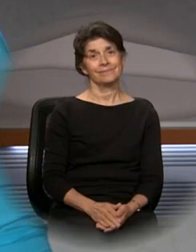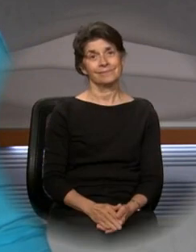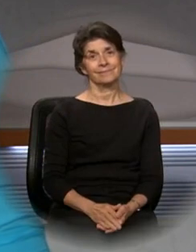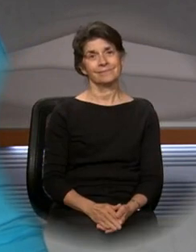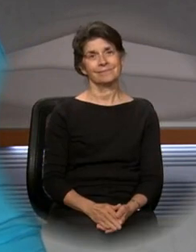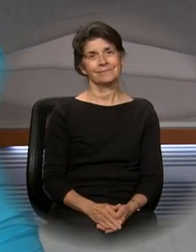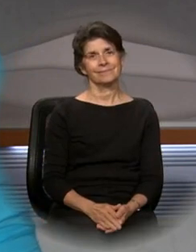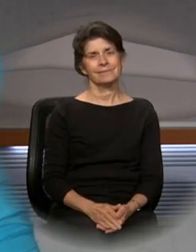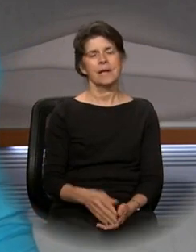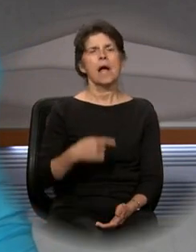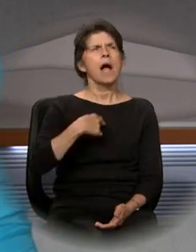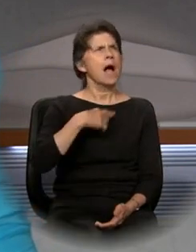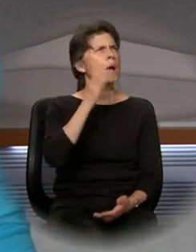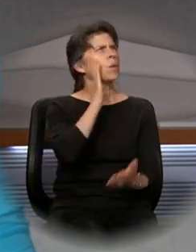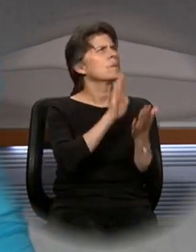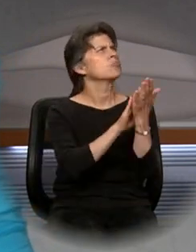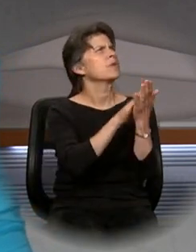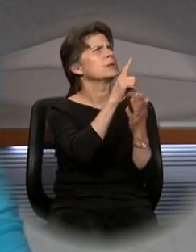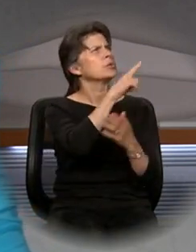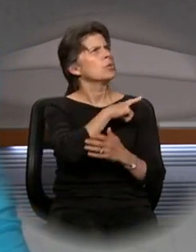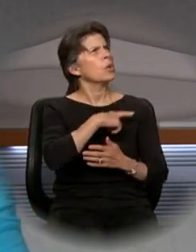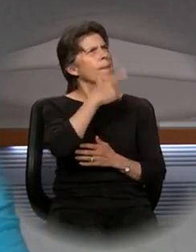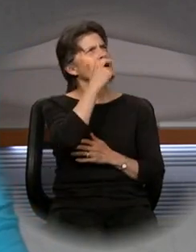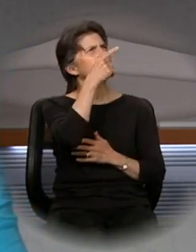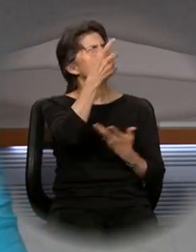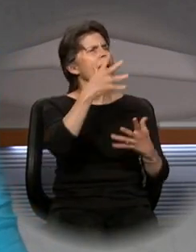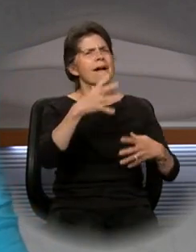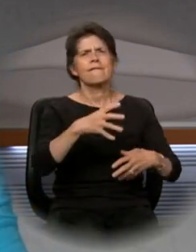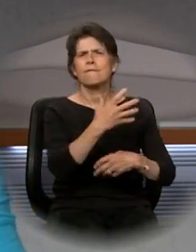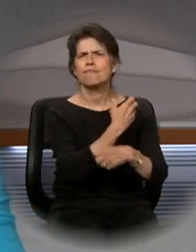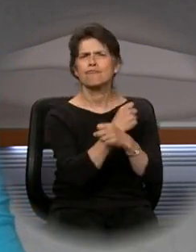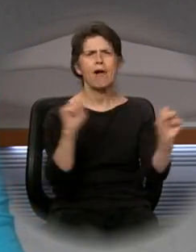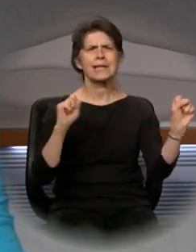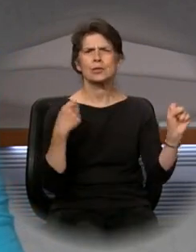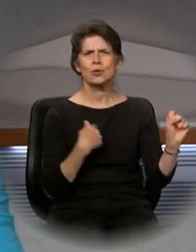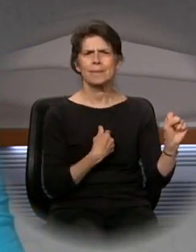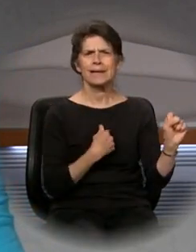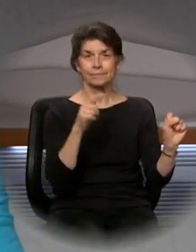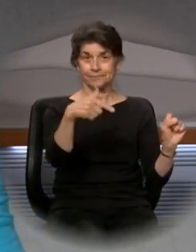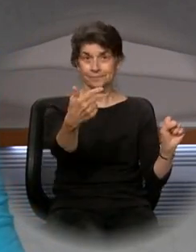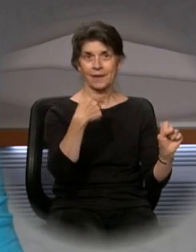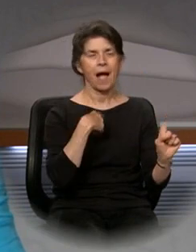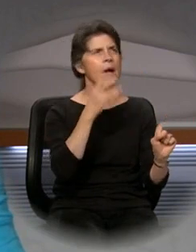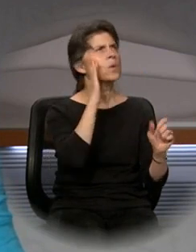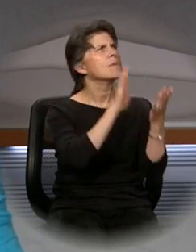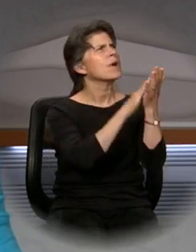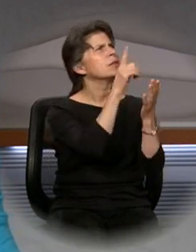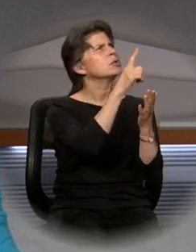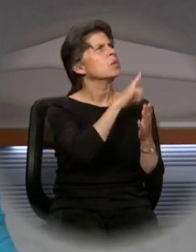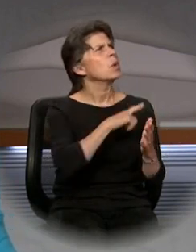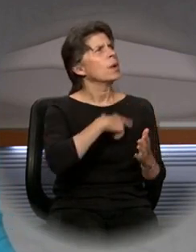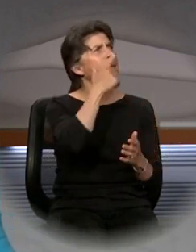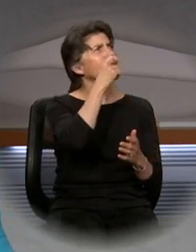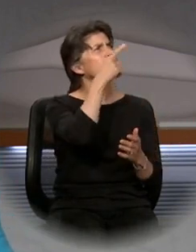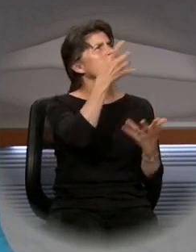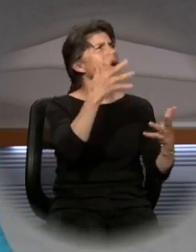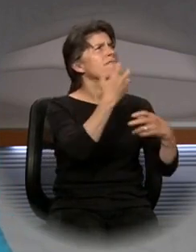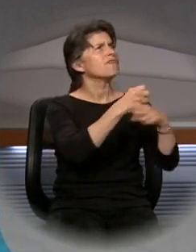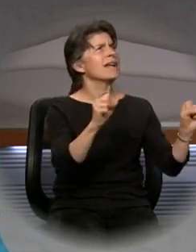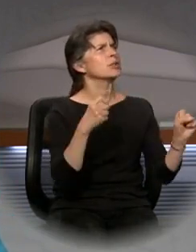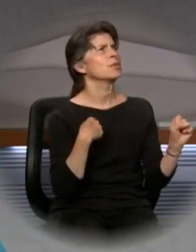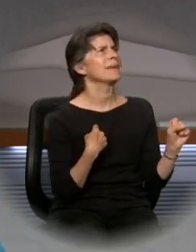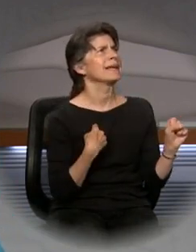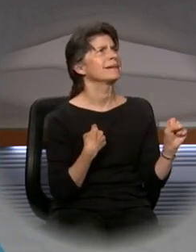I will praise you, Lord, for you have rescued me. I will praise you, Lord, for you have rescued me.